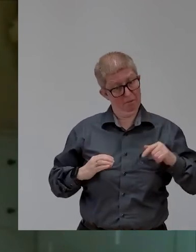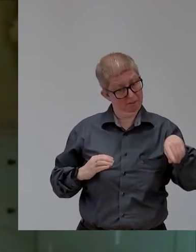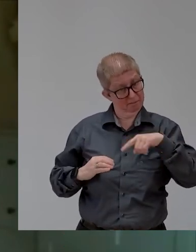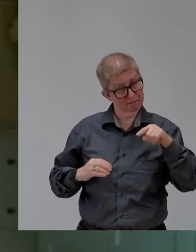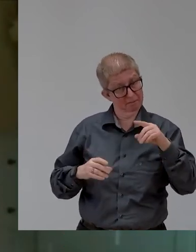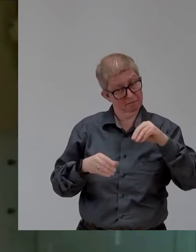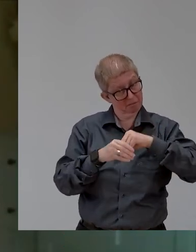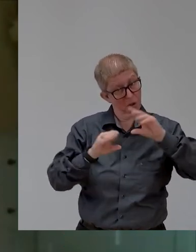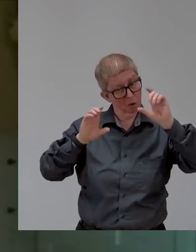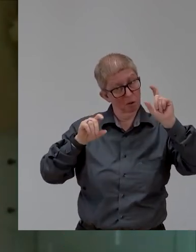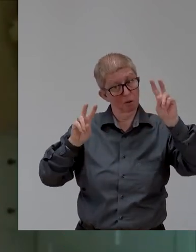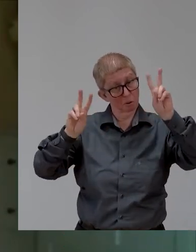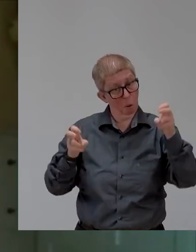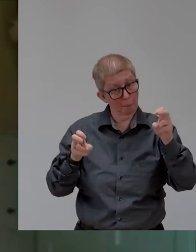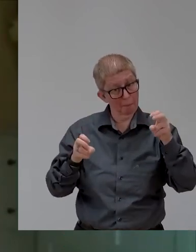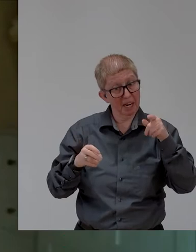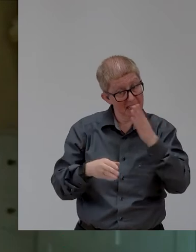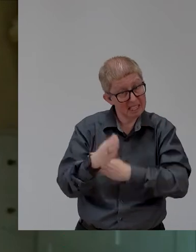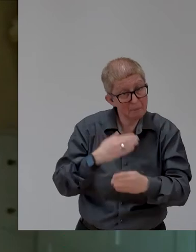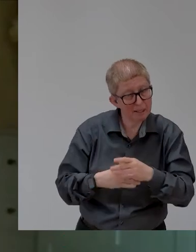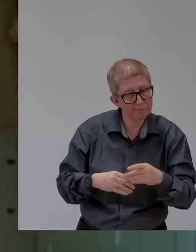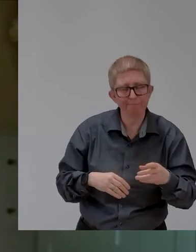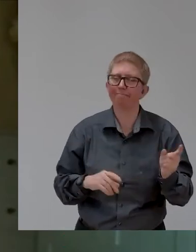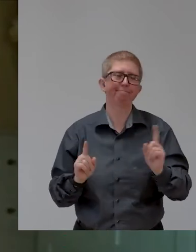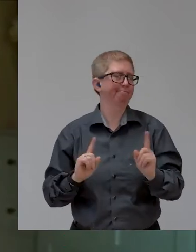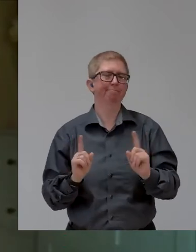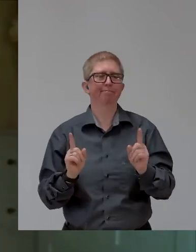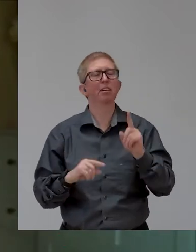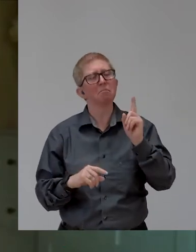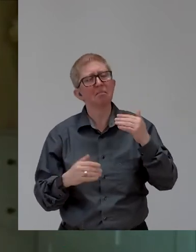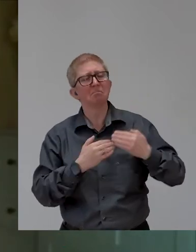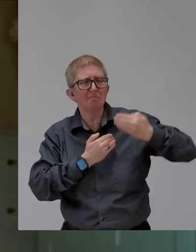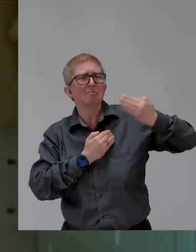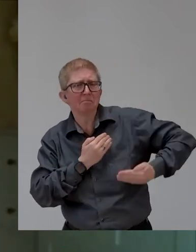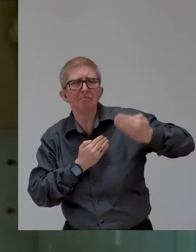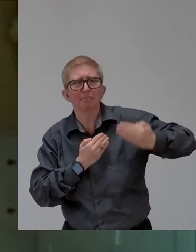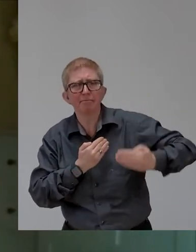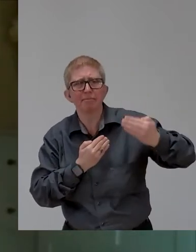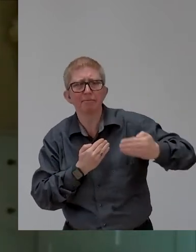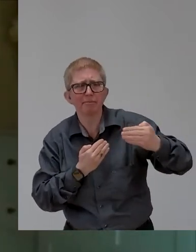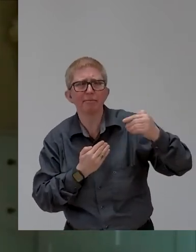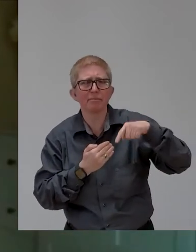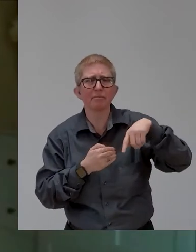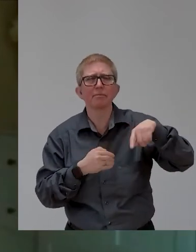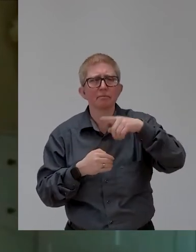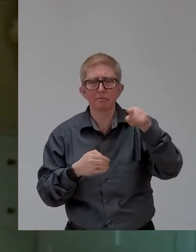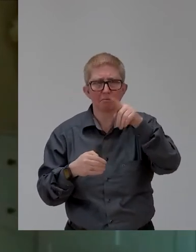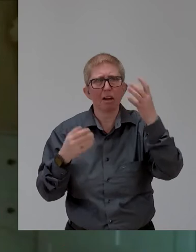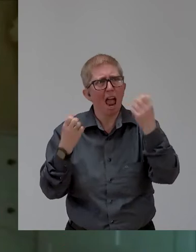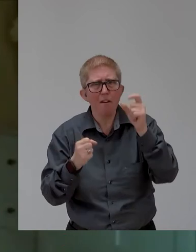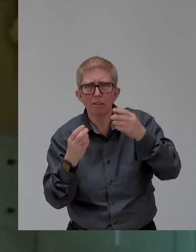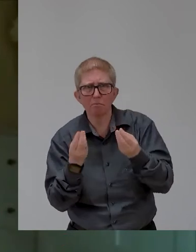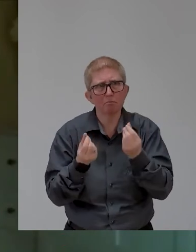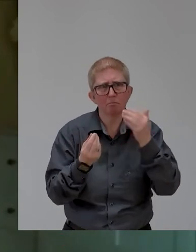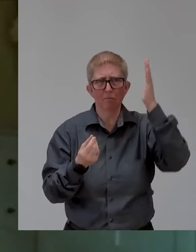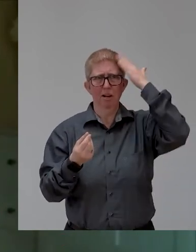thing they always say is that they all agreed upon is that there is a war for talent out there. Yeah. I mean, it is desperately